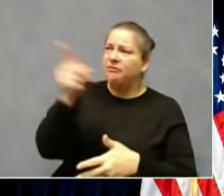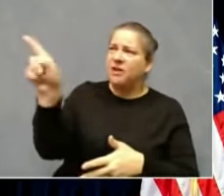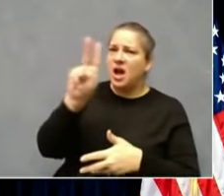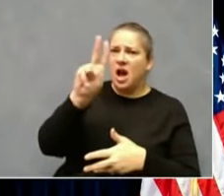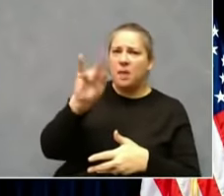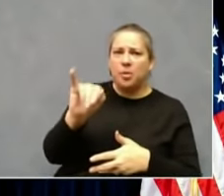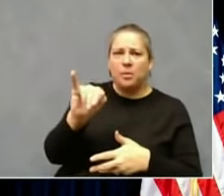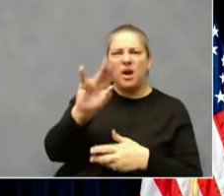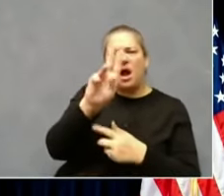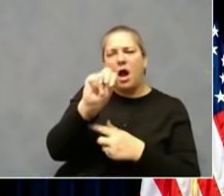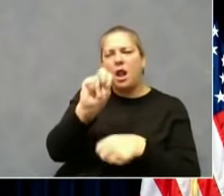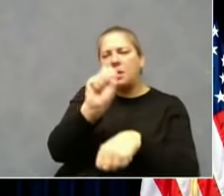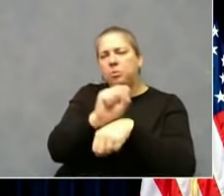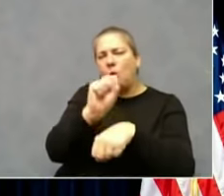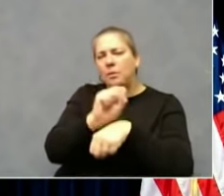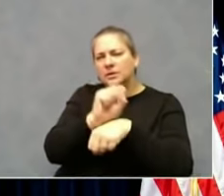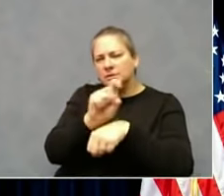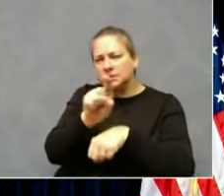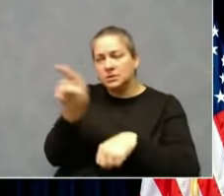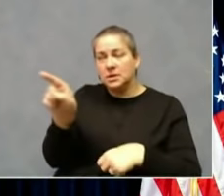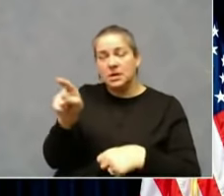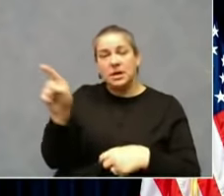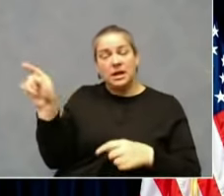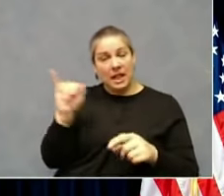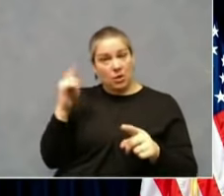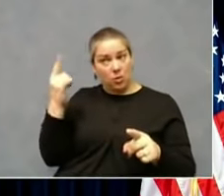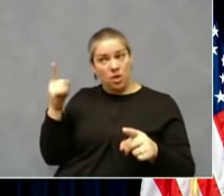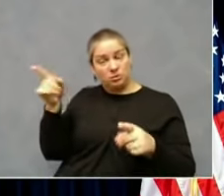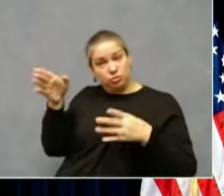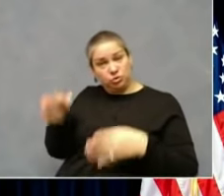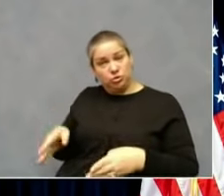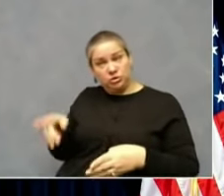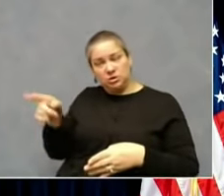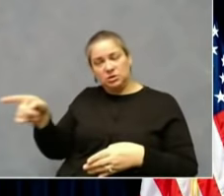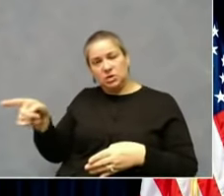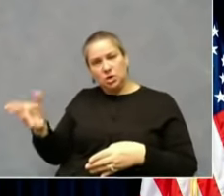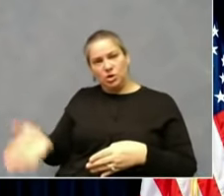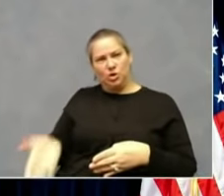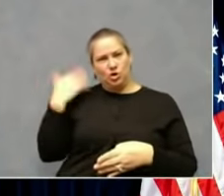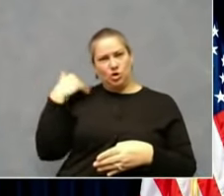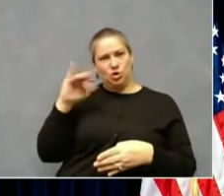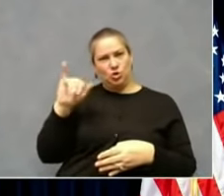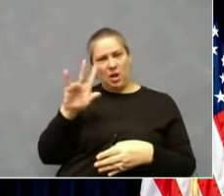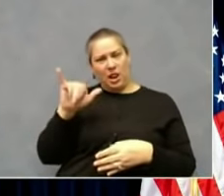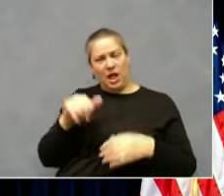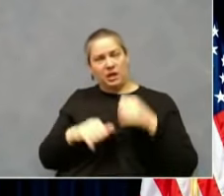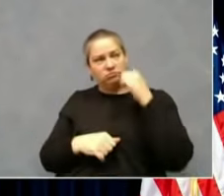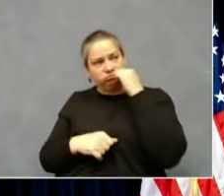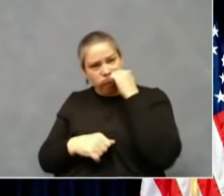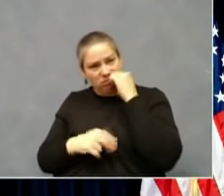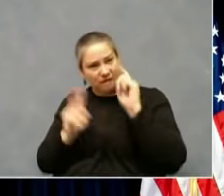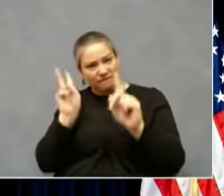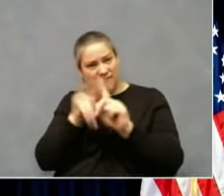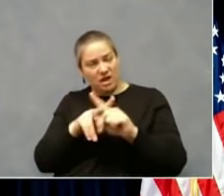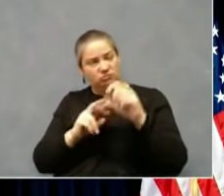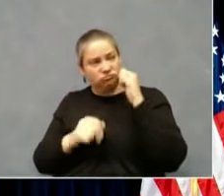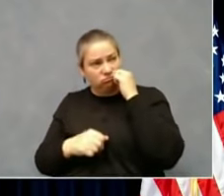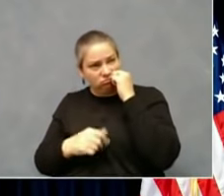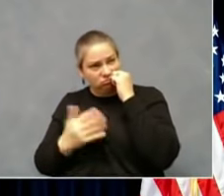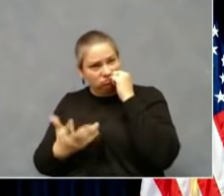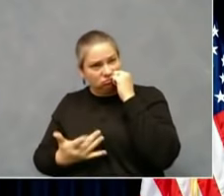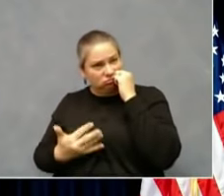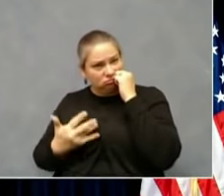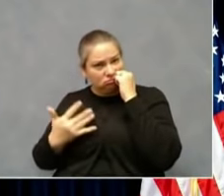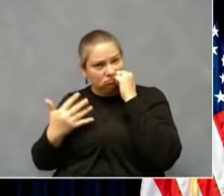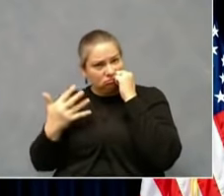is still waiting now 17 weeks later with the way state is, you know, tackling unresolved claims by month? Can she